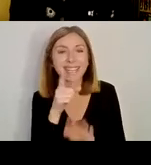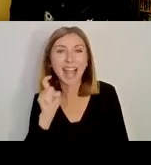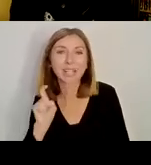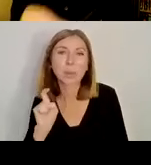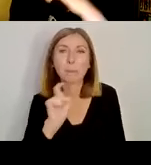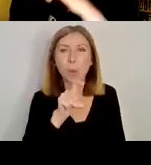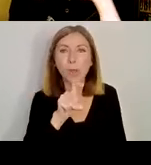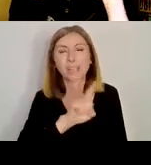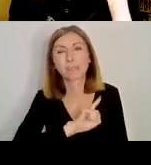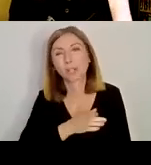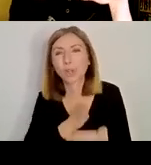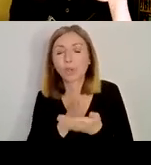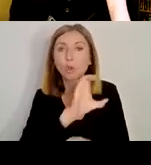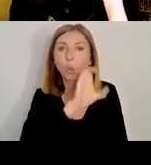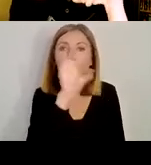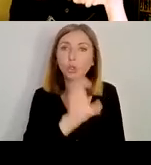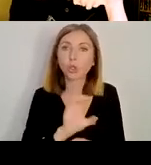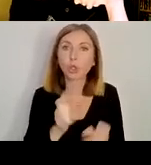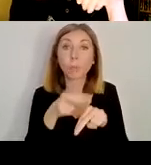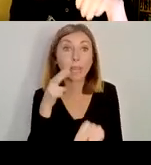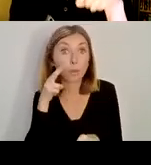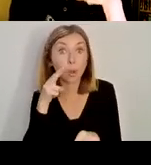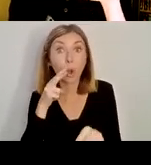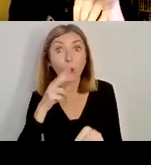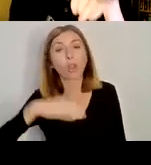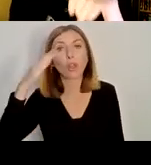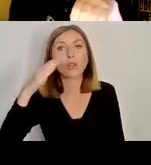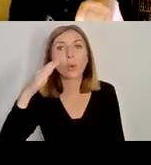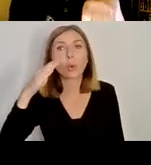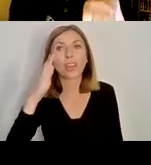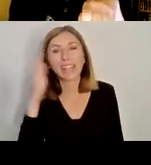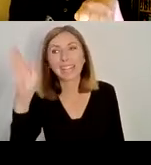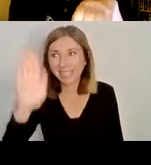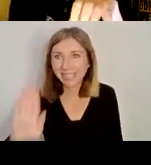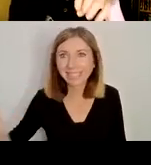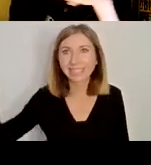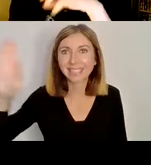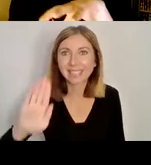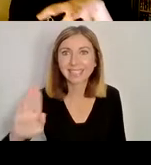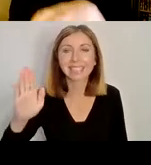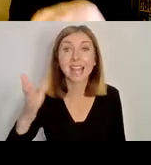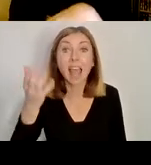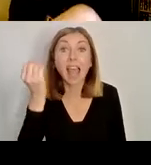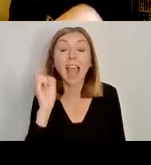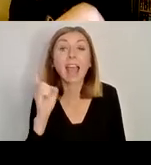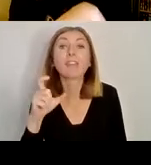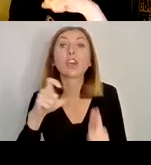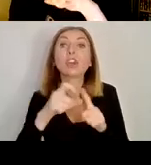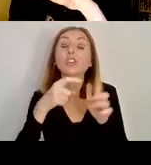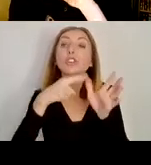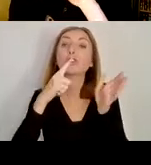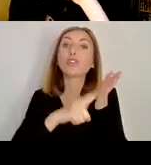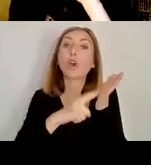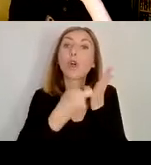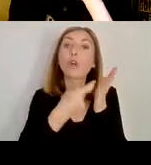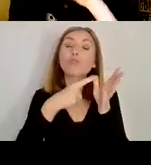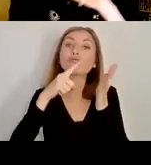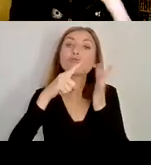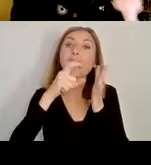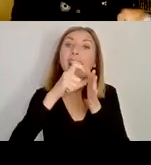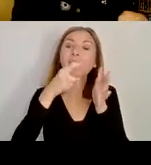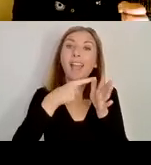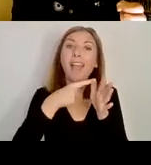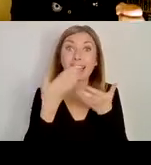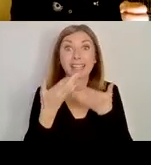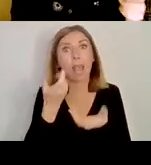on Zoom. But if you look up in the sort of the northeast corner, you've got Dalreida in what's now Antrim. And